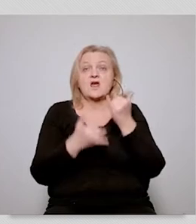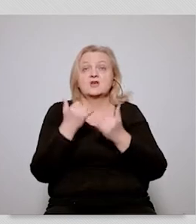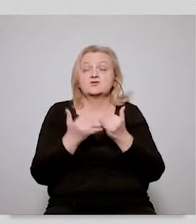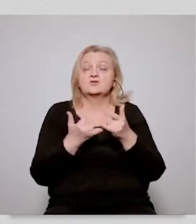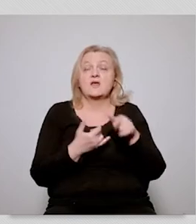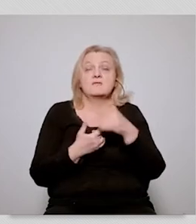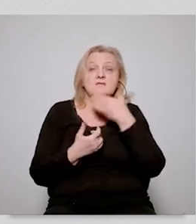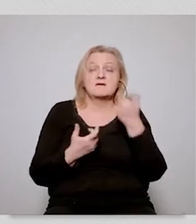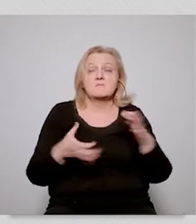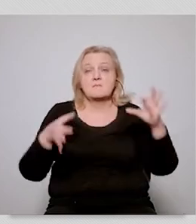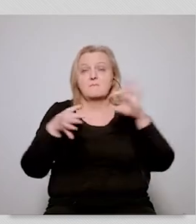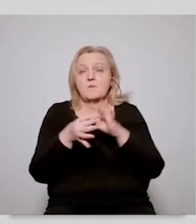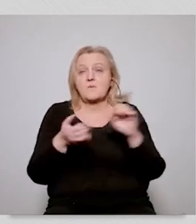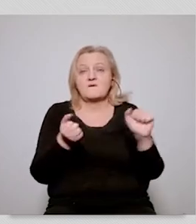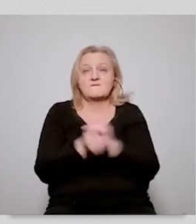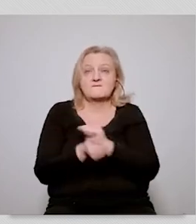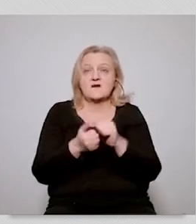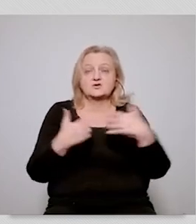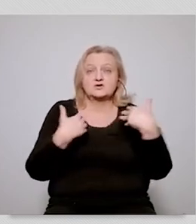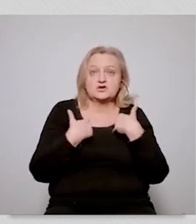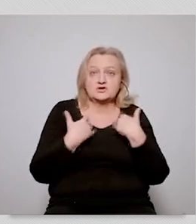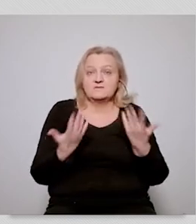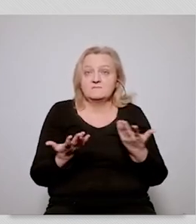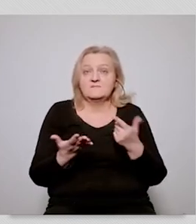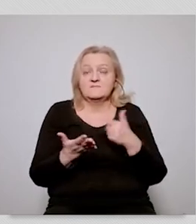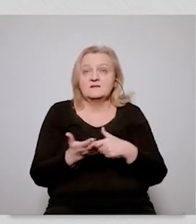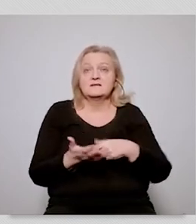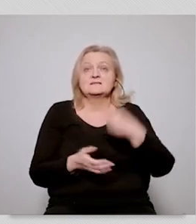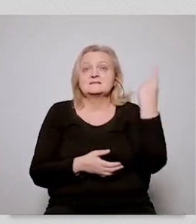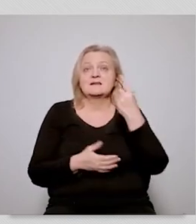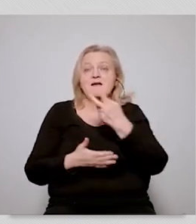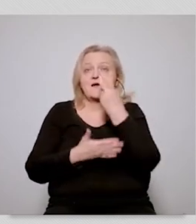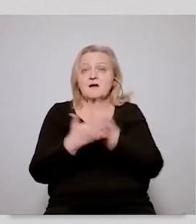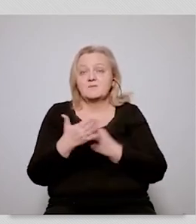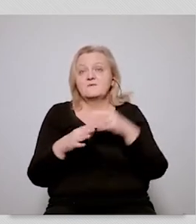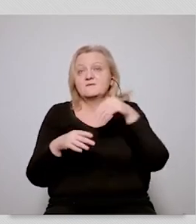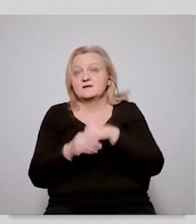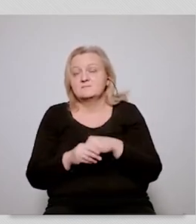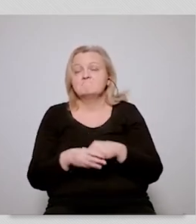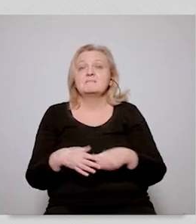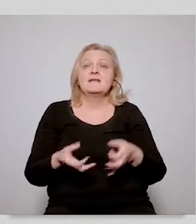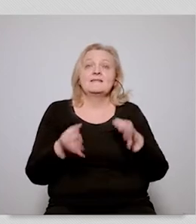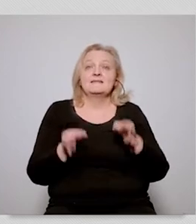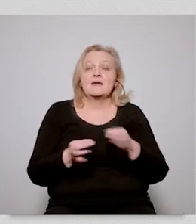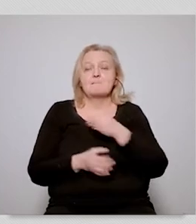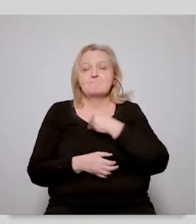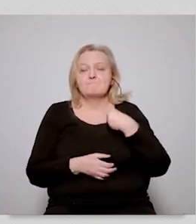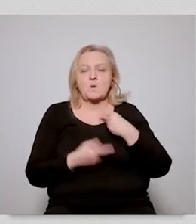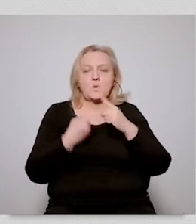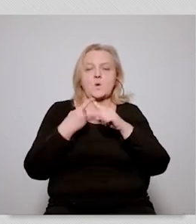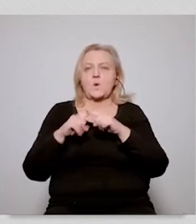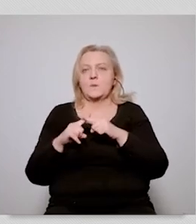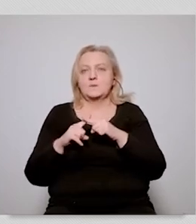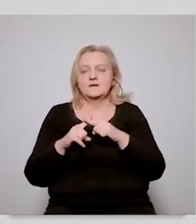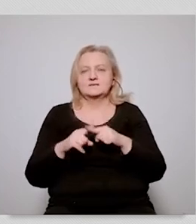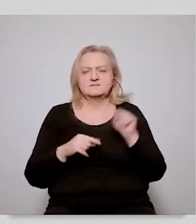your our fight for climate will not be effective if we don't fight to protect life which means